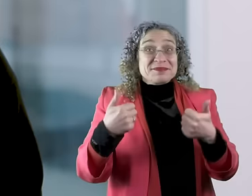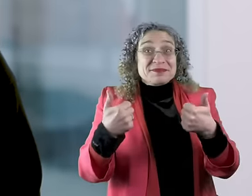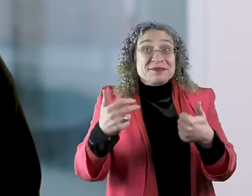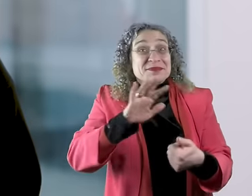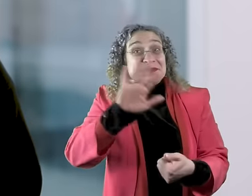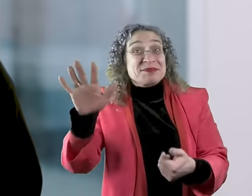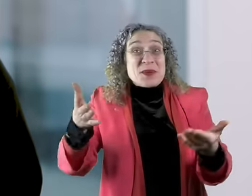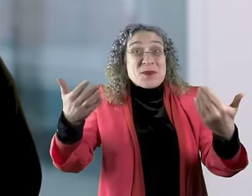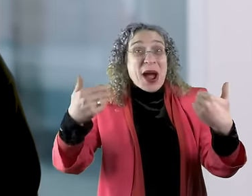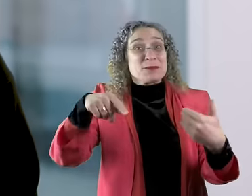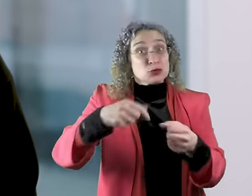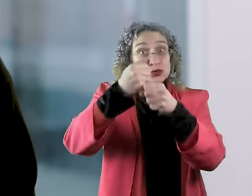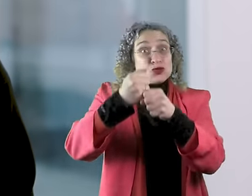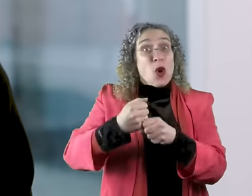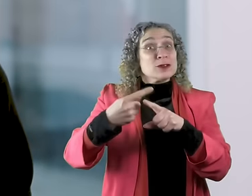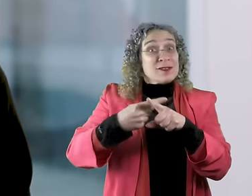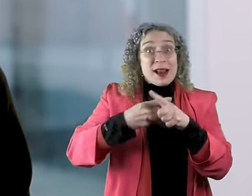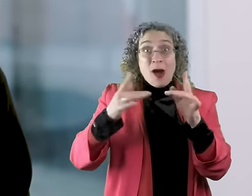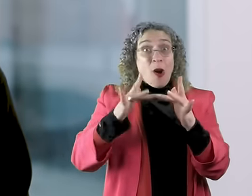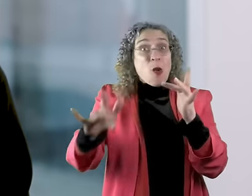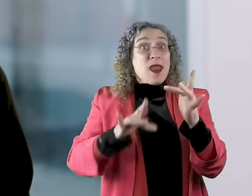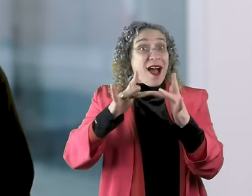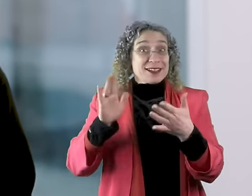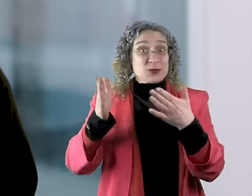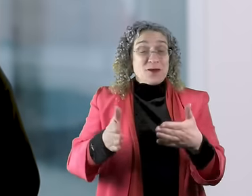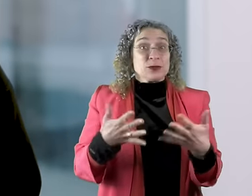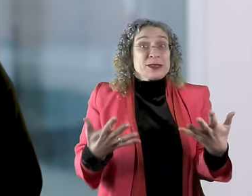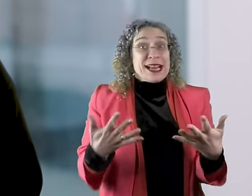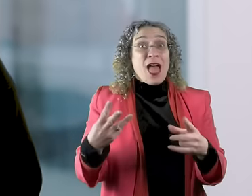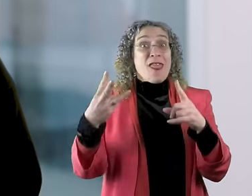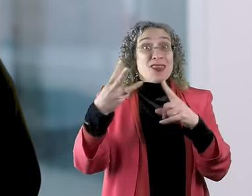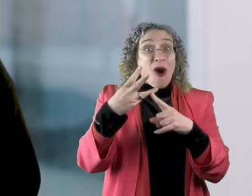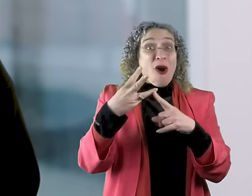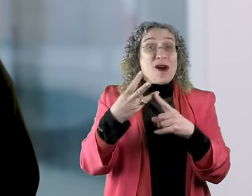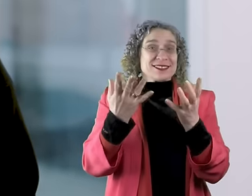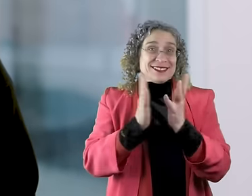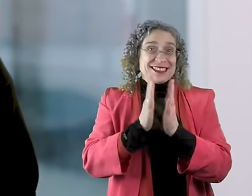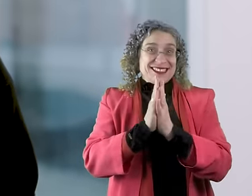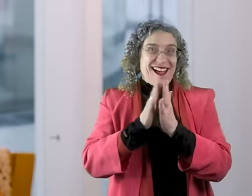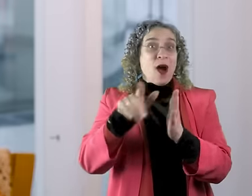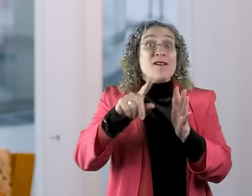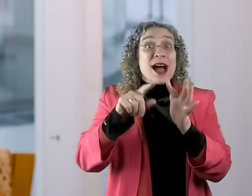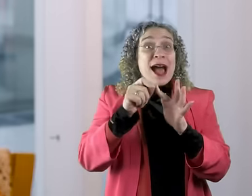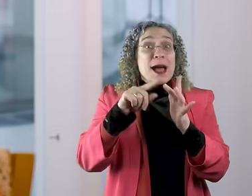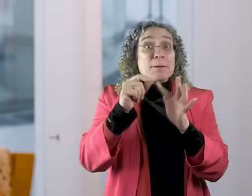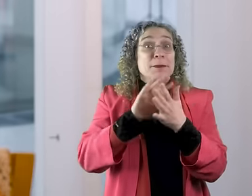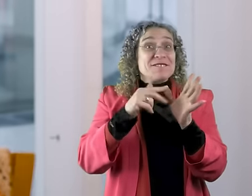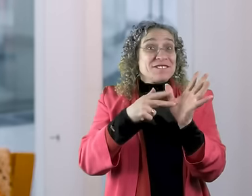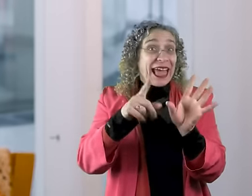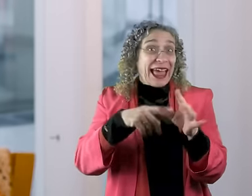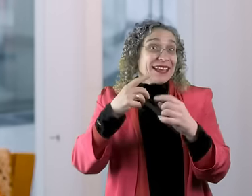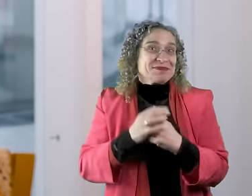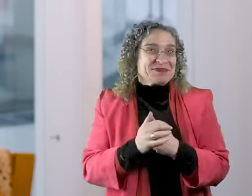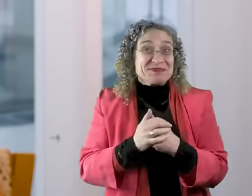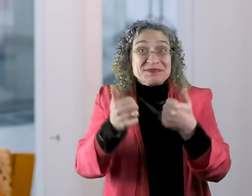Hello and welcome to the Church of England's weekly online service for today, the third Sunday of Epiphany. I'm the Reverend Angela